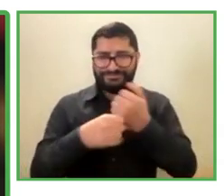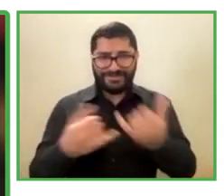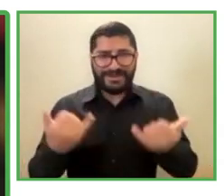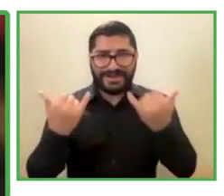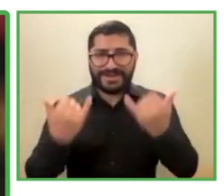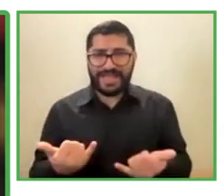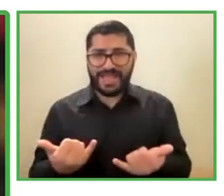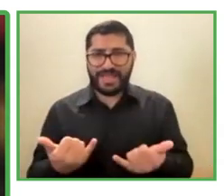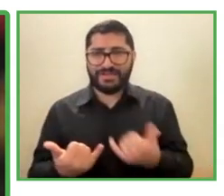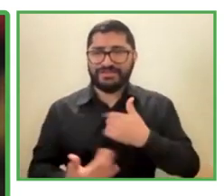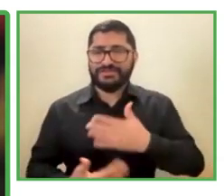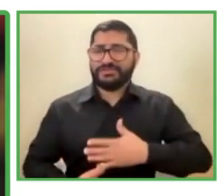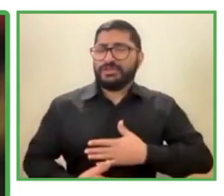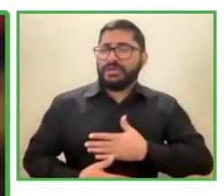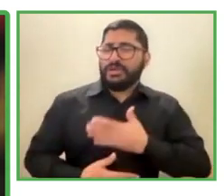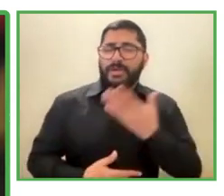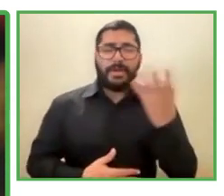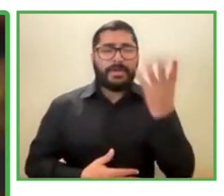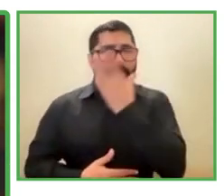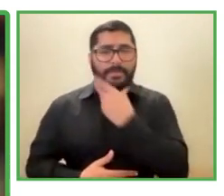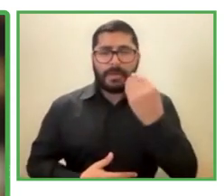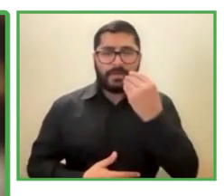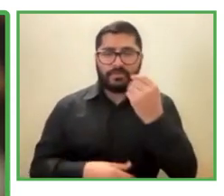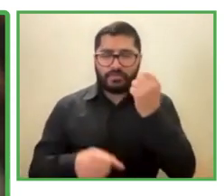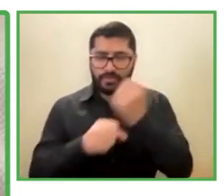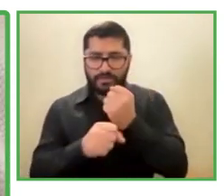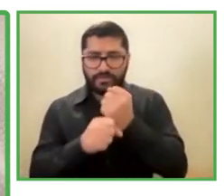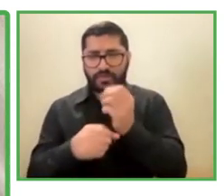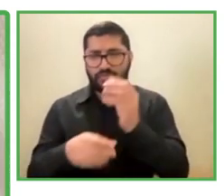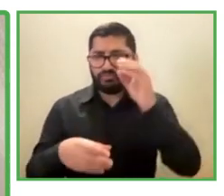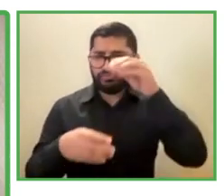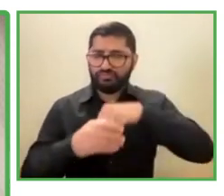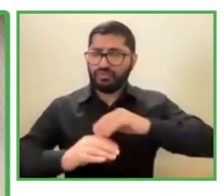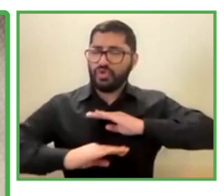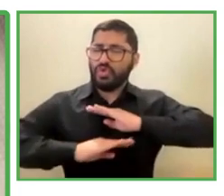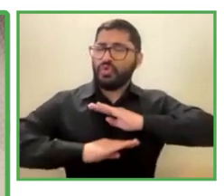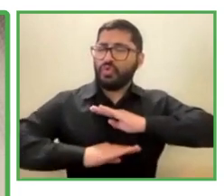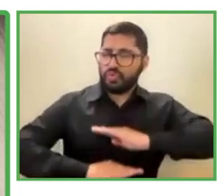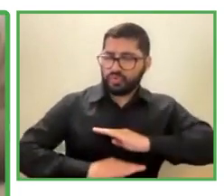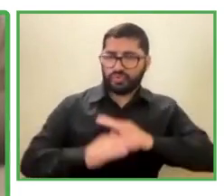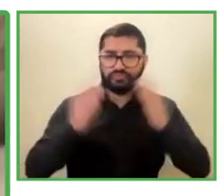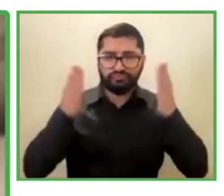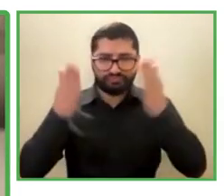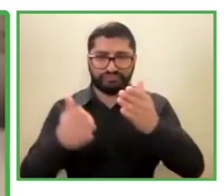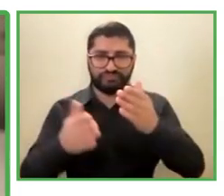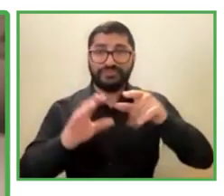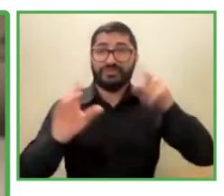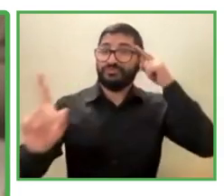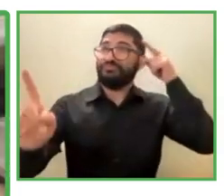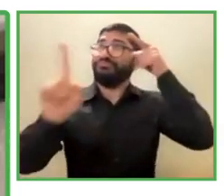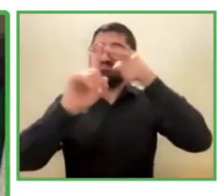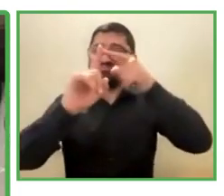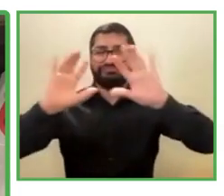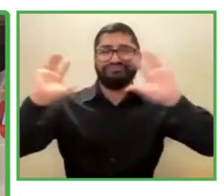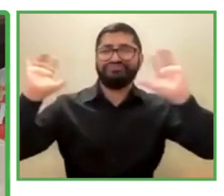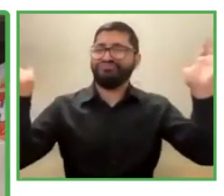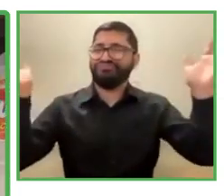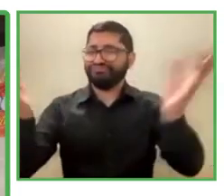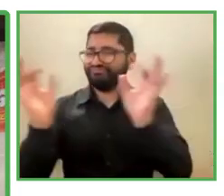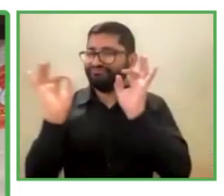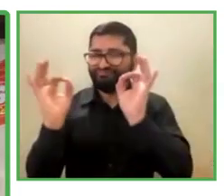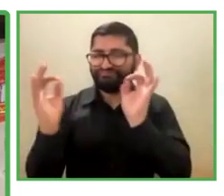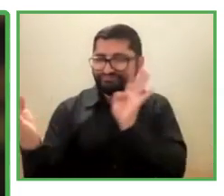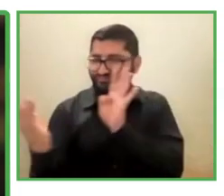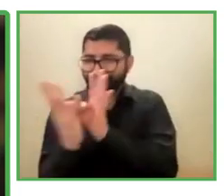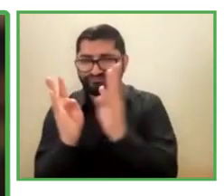I feel that it's comfortable to work here, and there's a very close environment. And I feel that there's